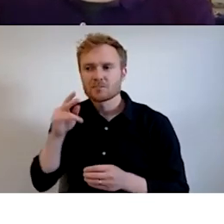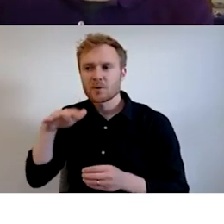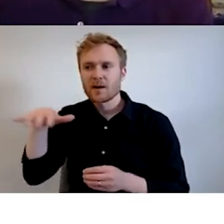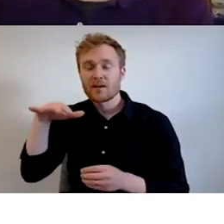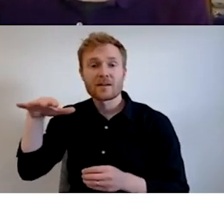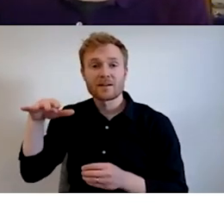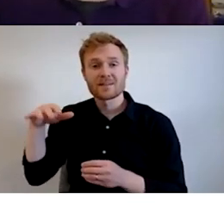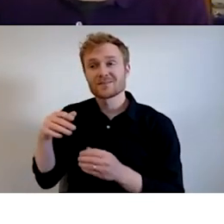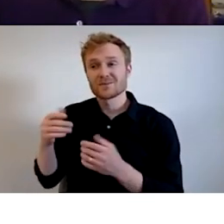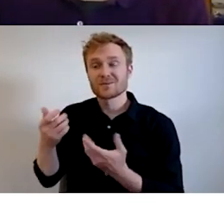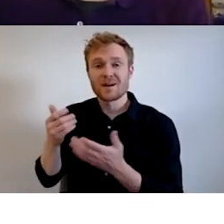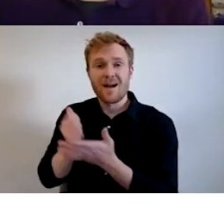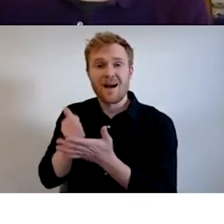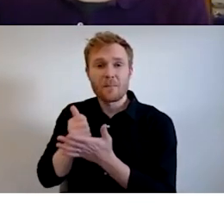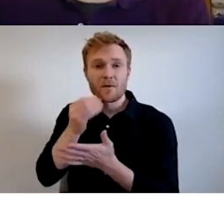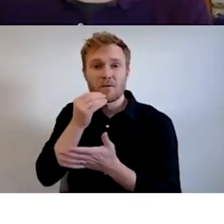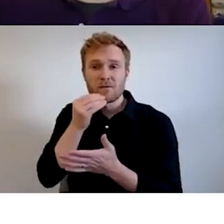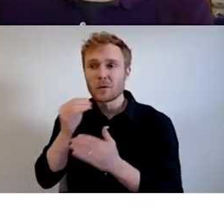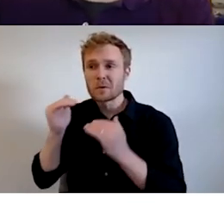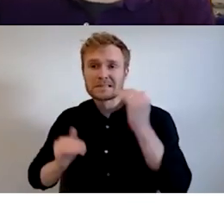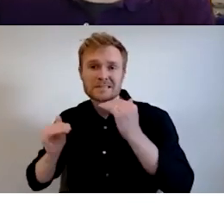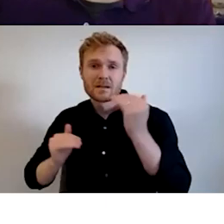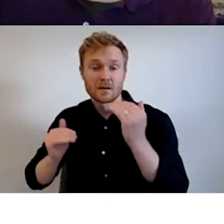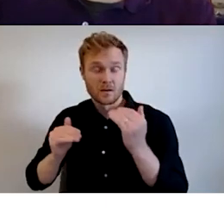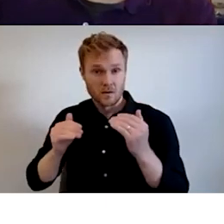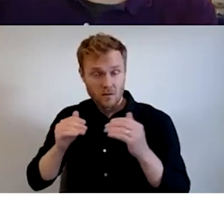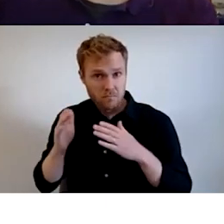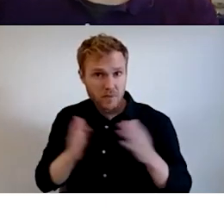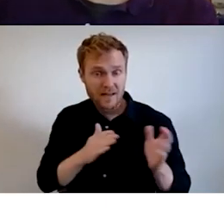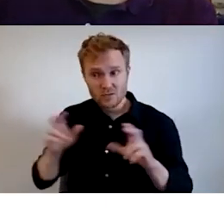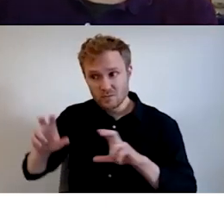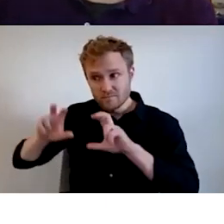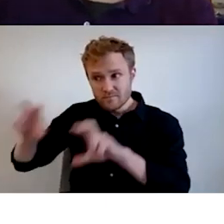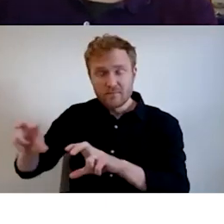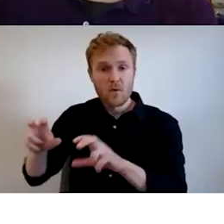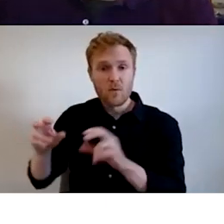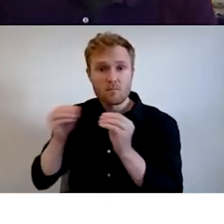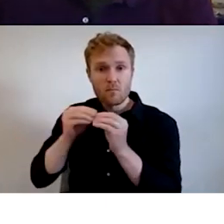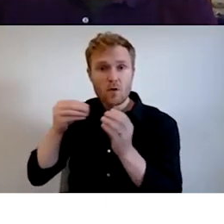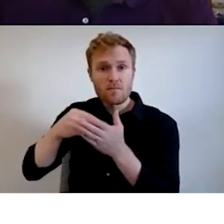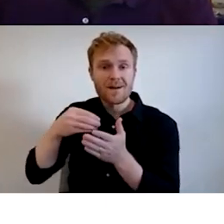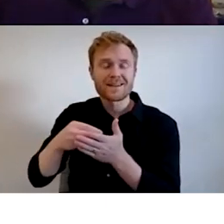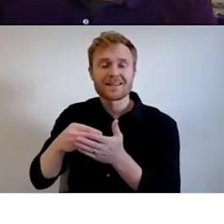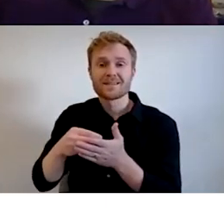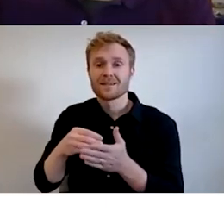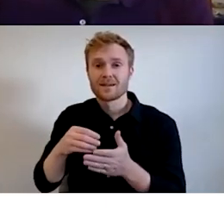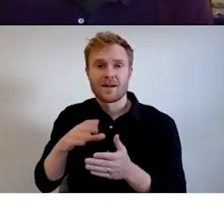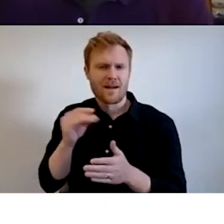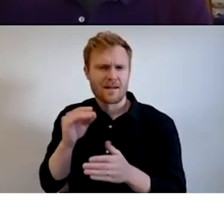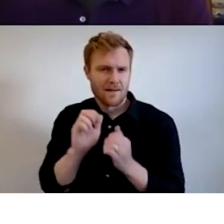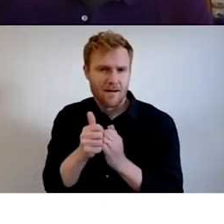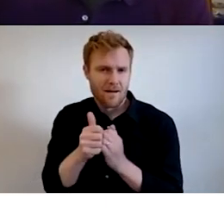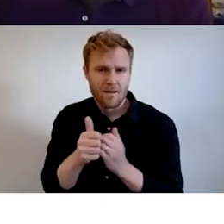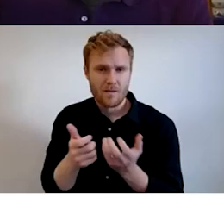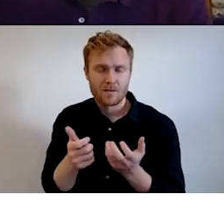invest DPW dollars in the city farms program, if so, how do you plan on doing this and when? This will help us better our,